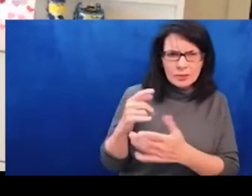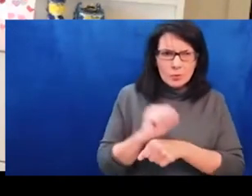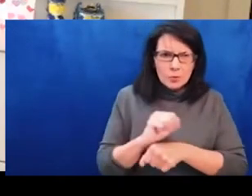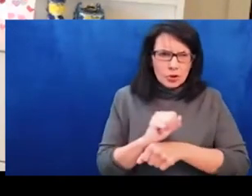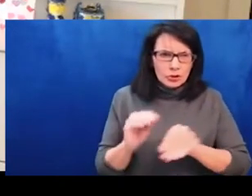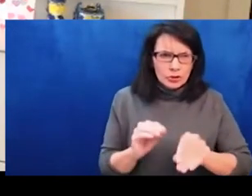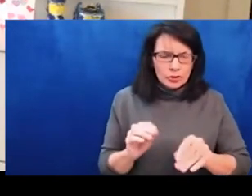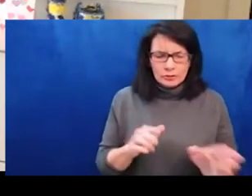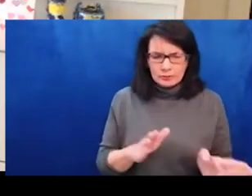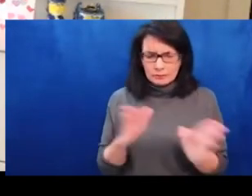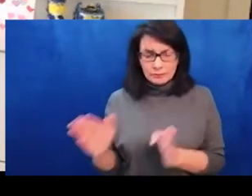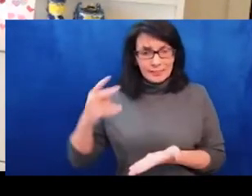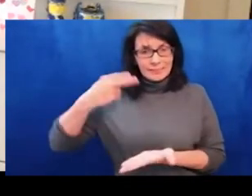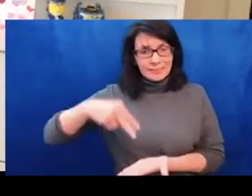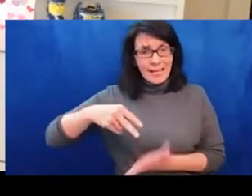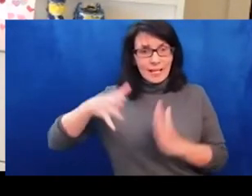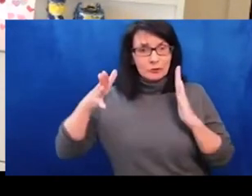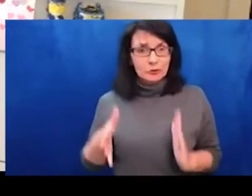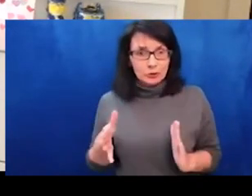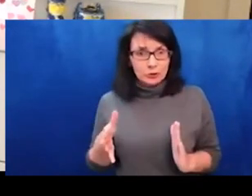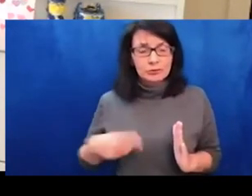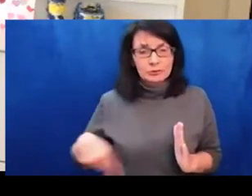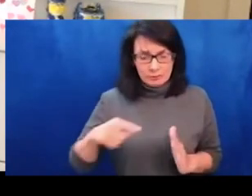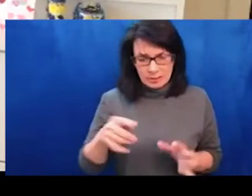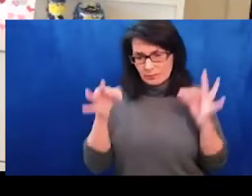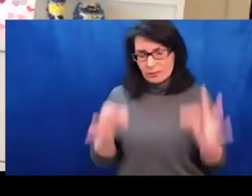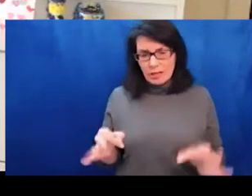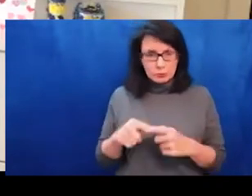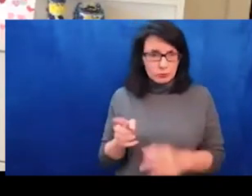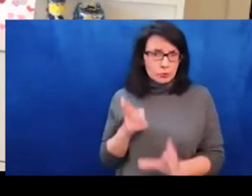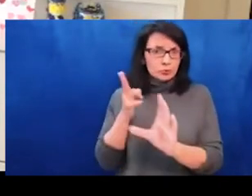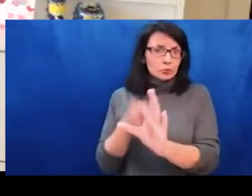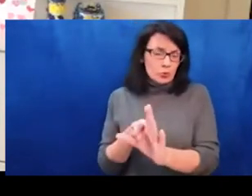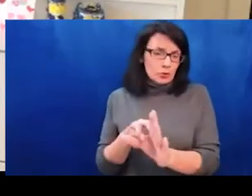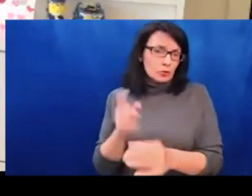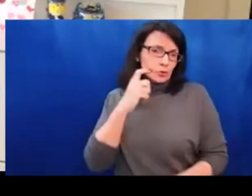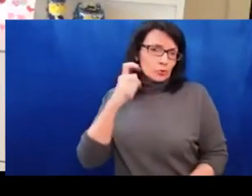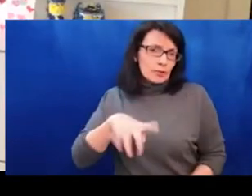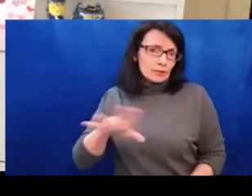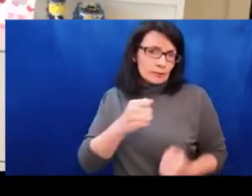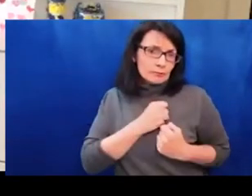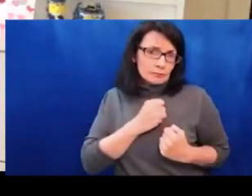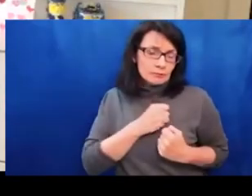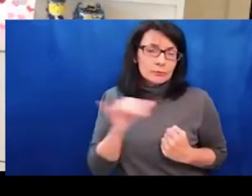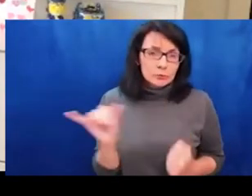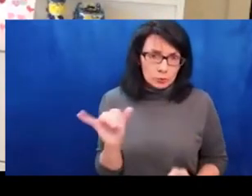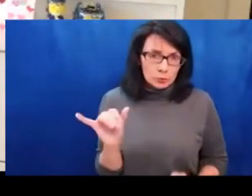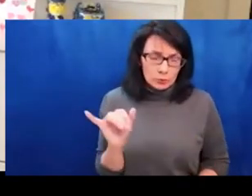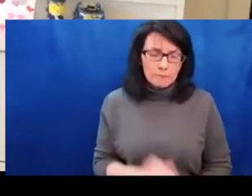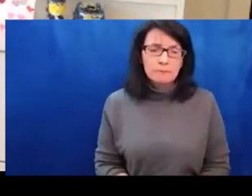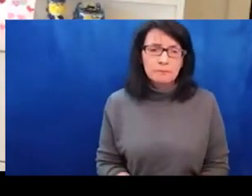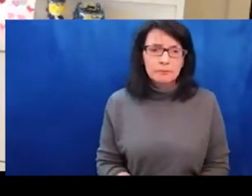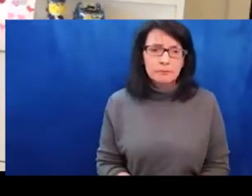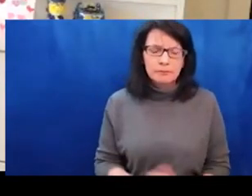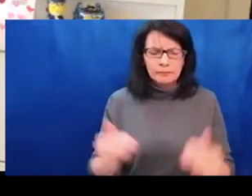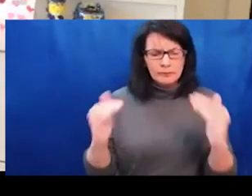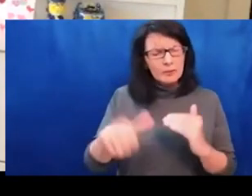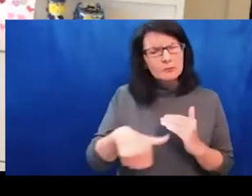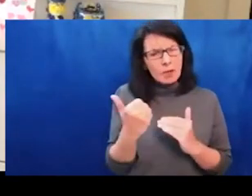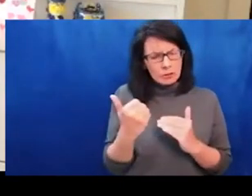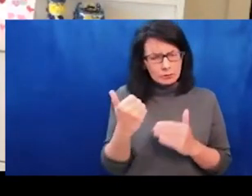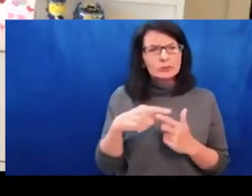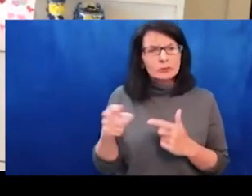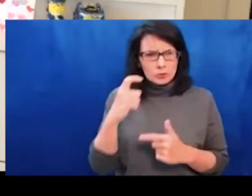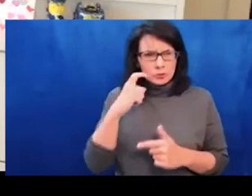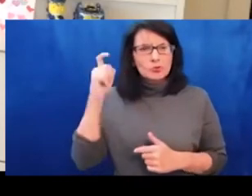Odessa. We have members currently in Kharkiv and some in Militopol. Only three of our PEN Ukraine members have left the country. They are